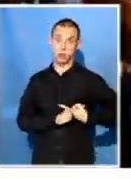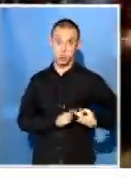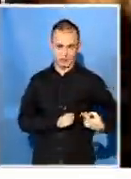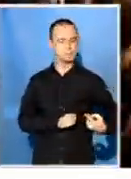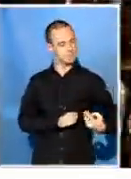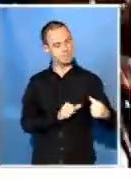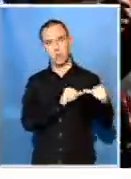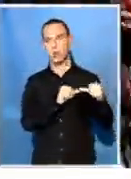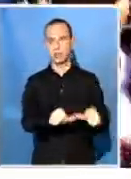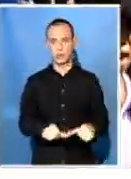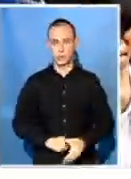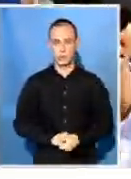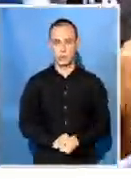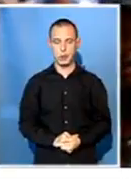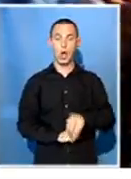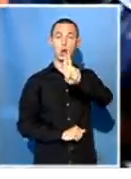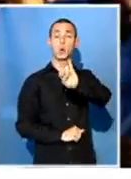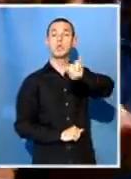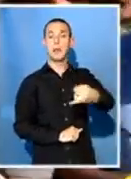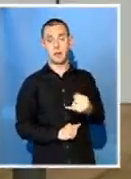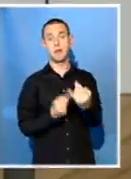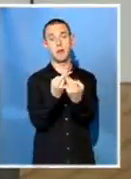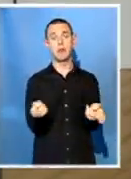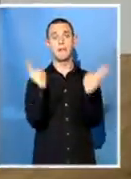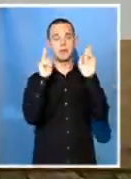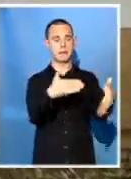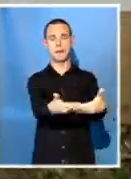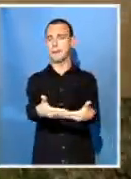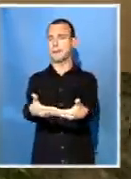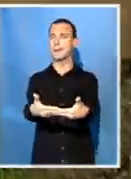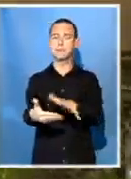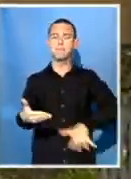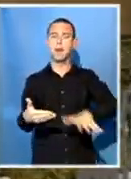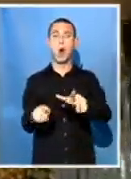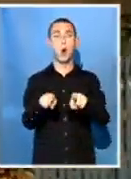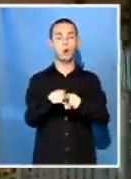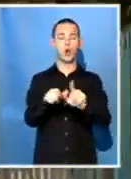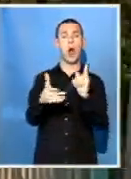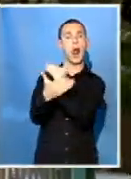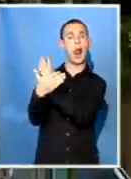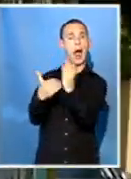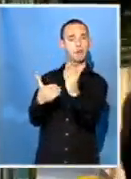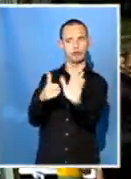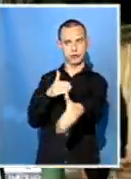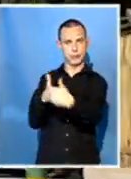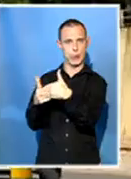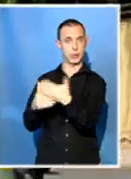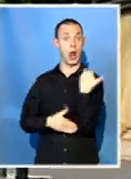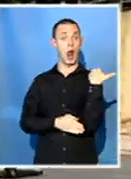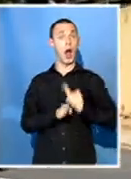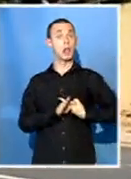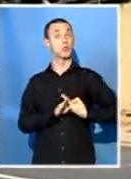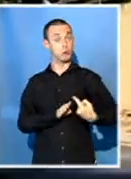Classes at the University of Johannesburg have been suspended and the library closed as students return from a week's break.